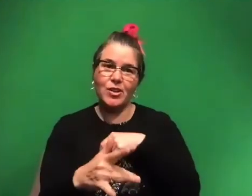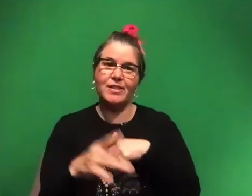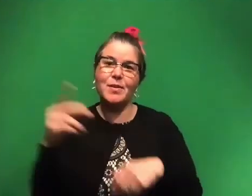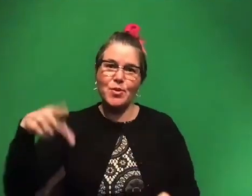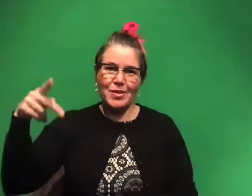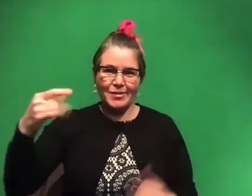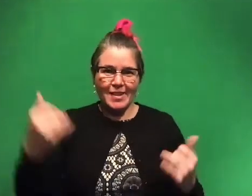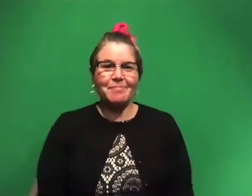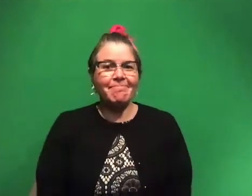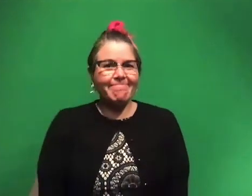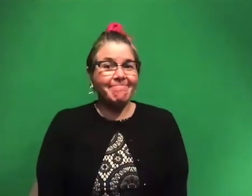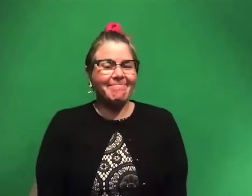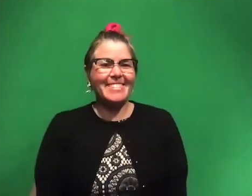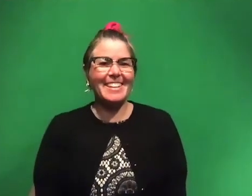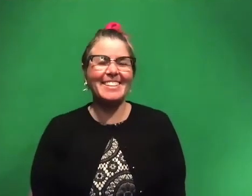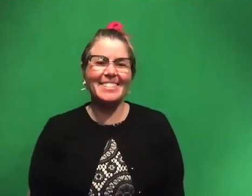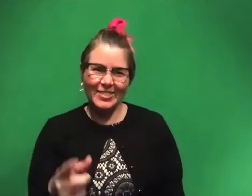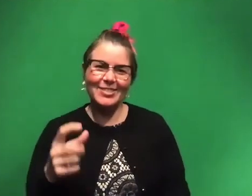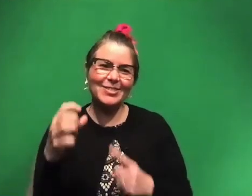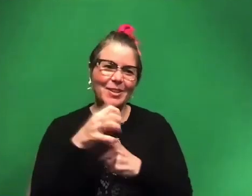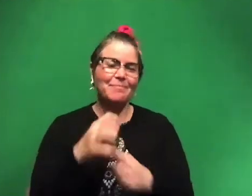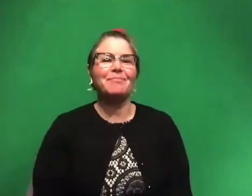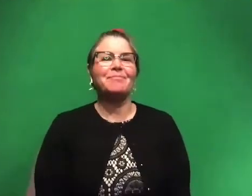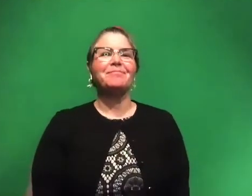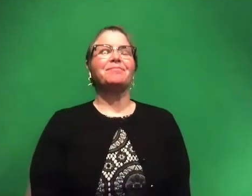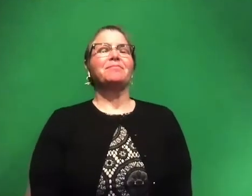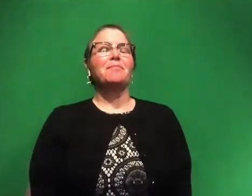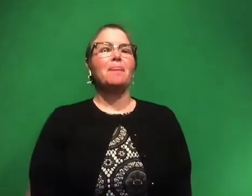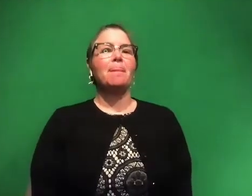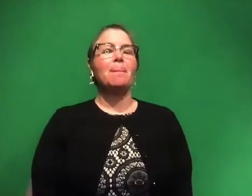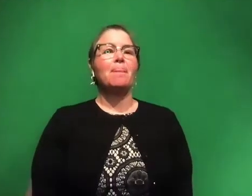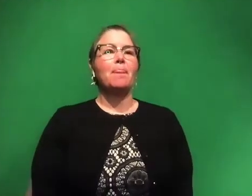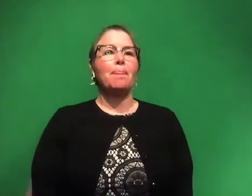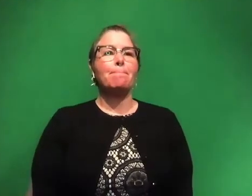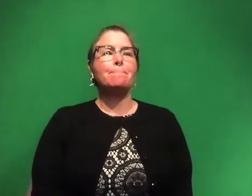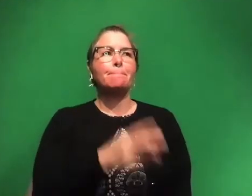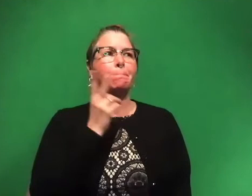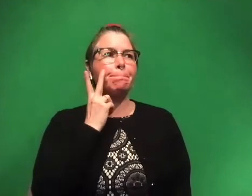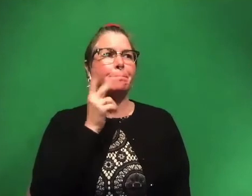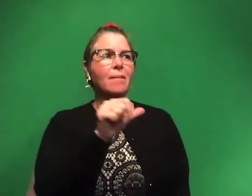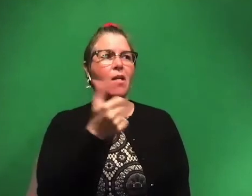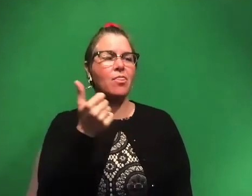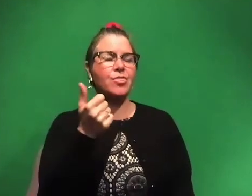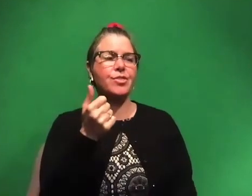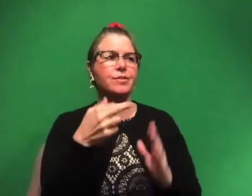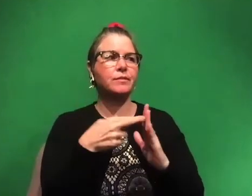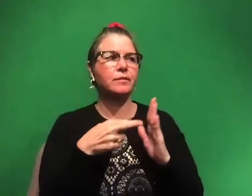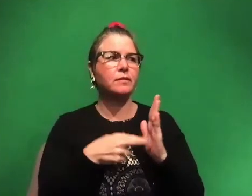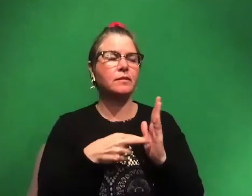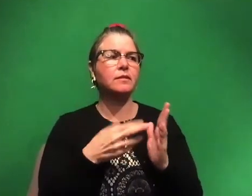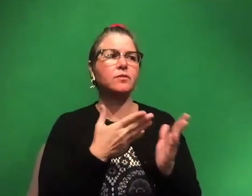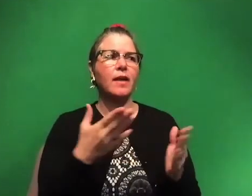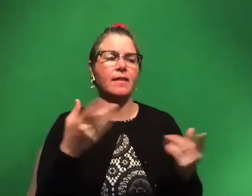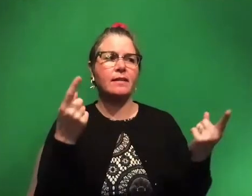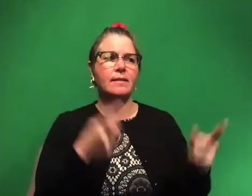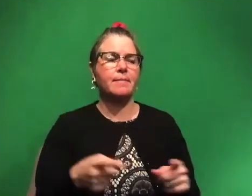Portland right now. So you are a champion. Um, and, uh, let's see other housekeeping. We've got a lot of great stuff happening this